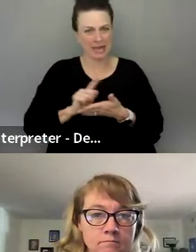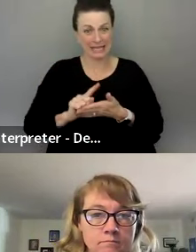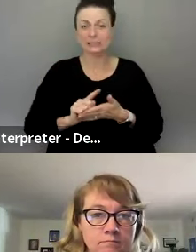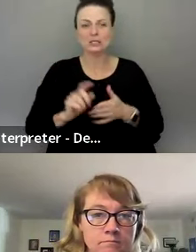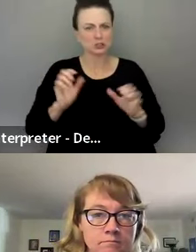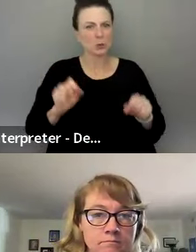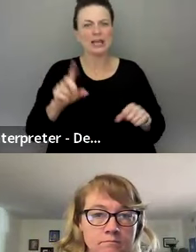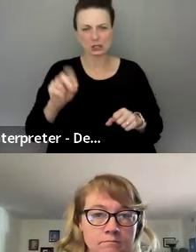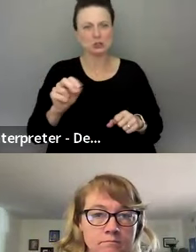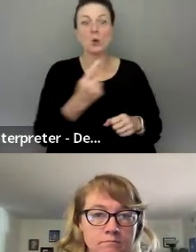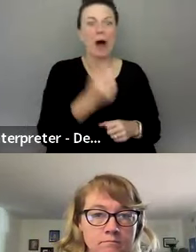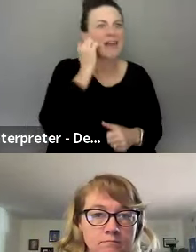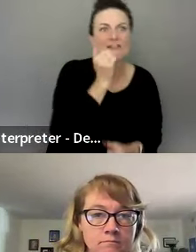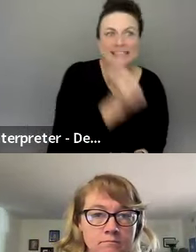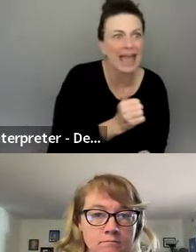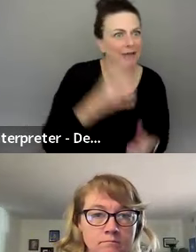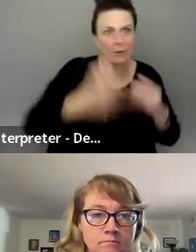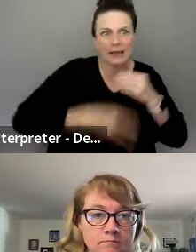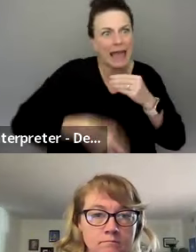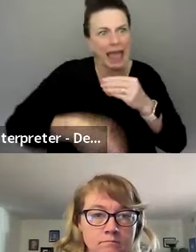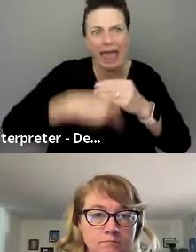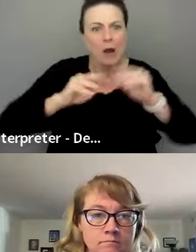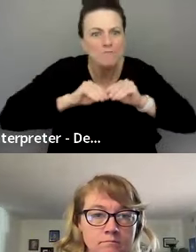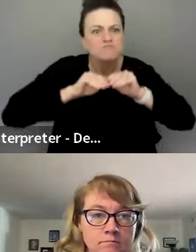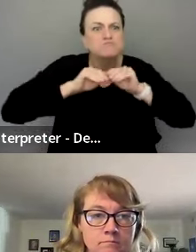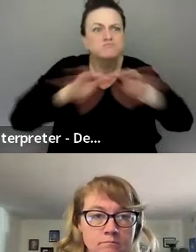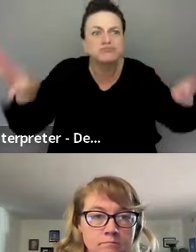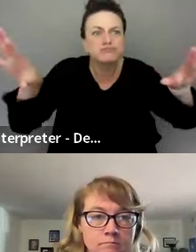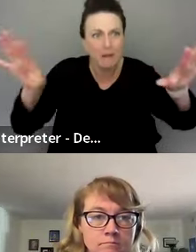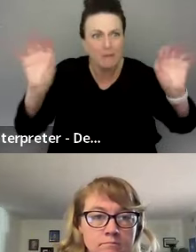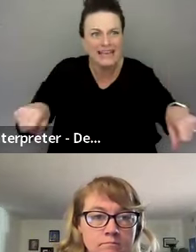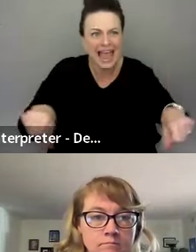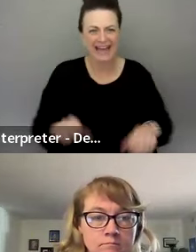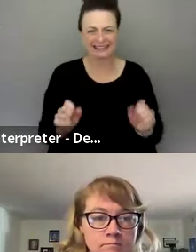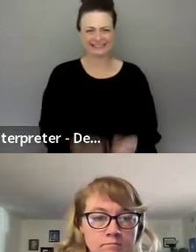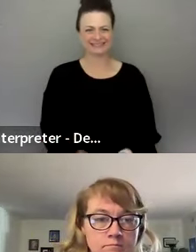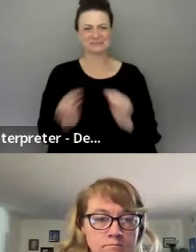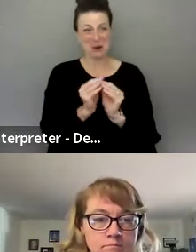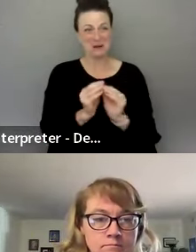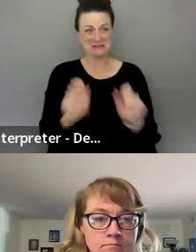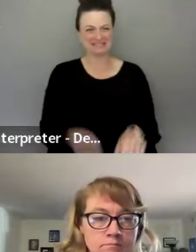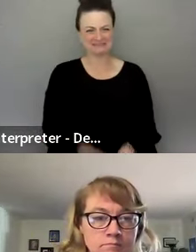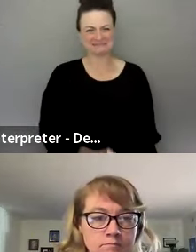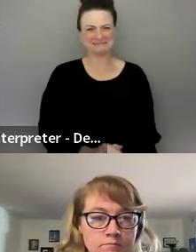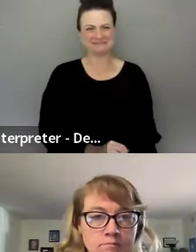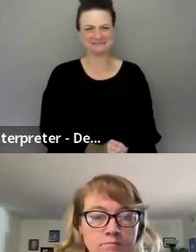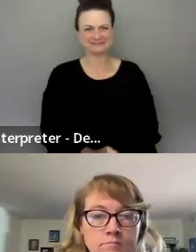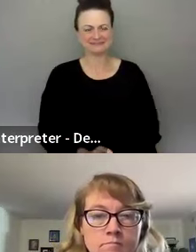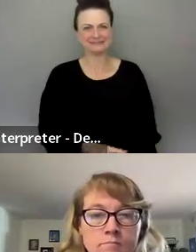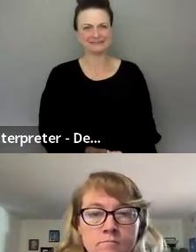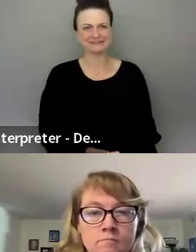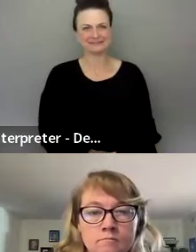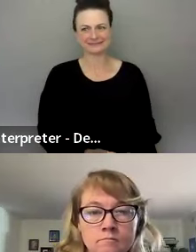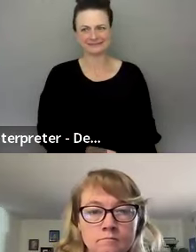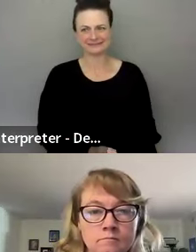we could do one each day. We can flood the internet. So whatever you want. Yeah, we wanted two or